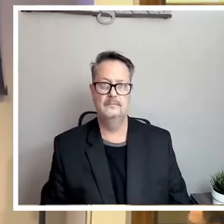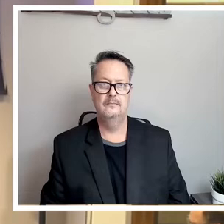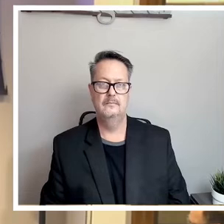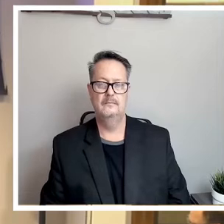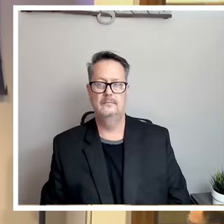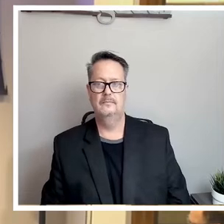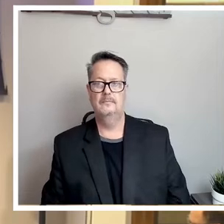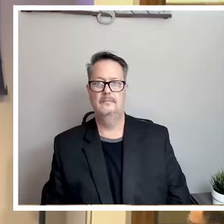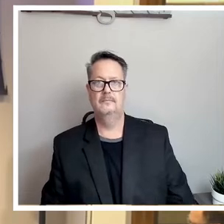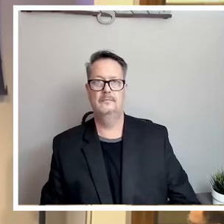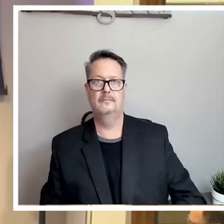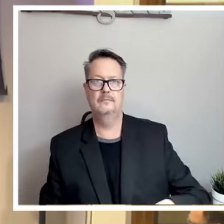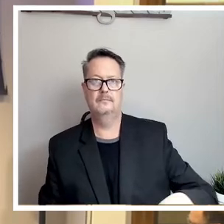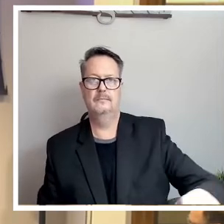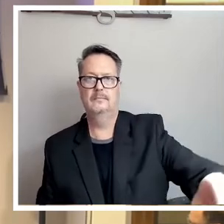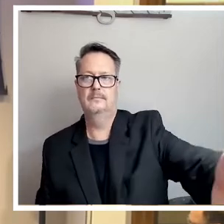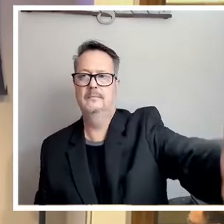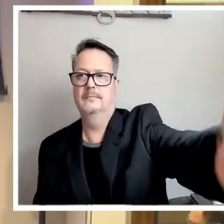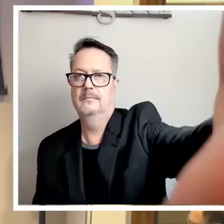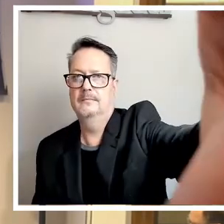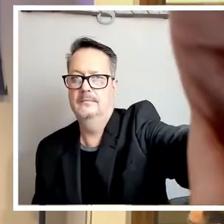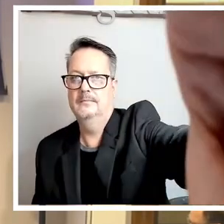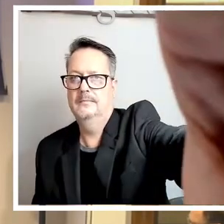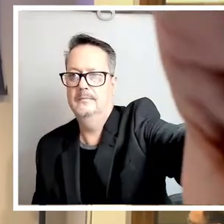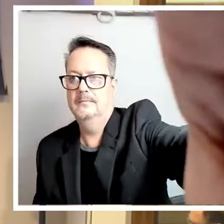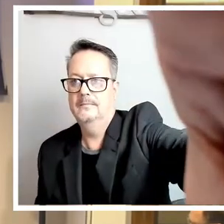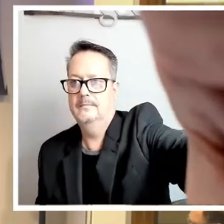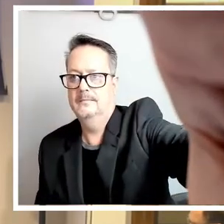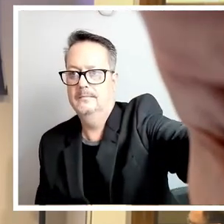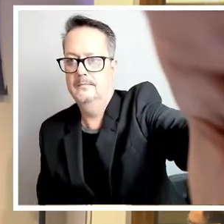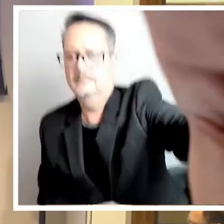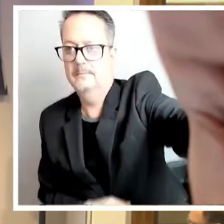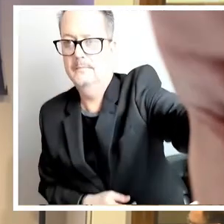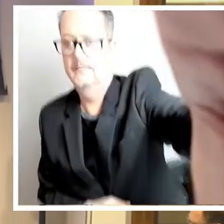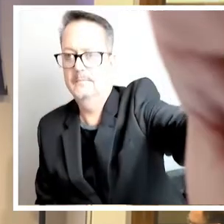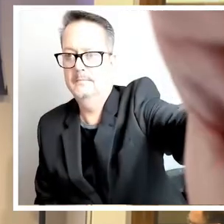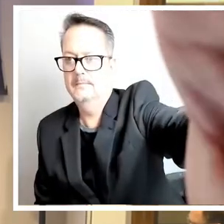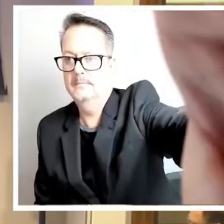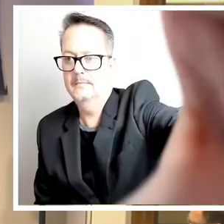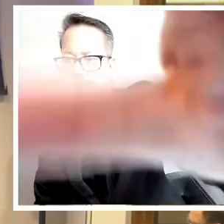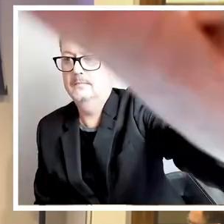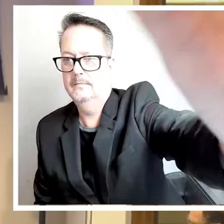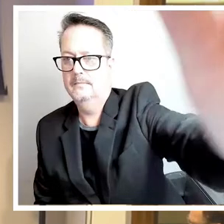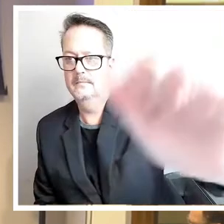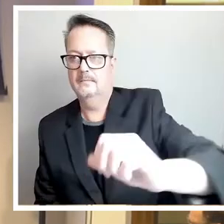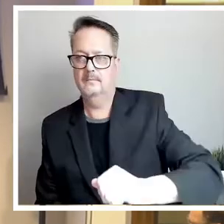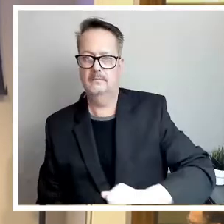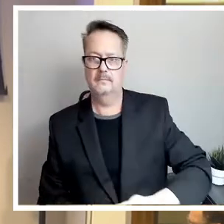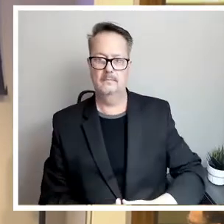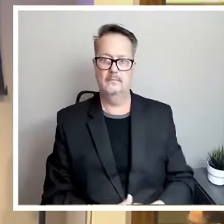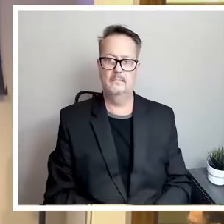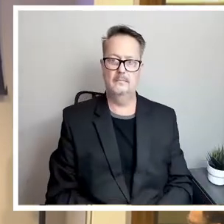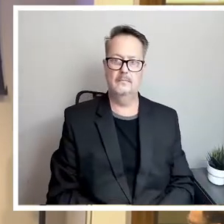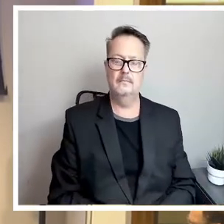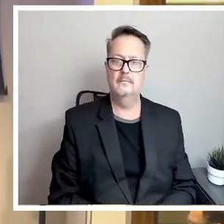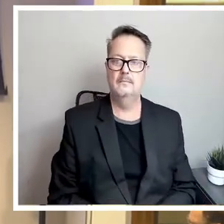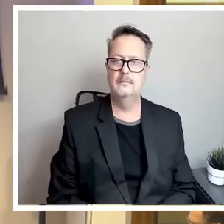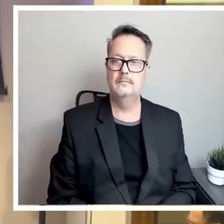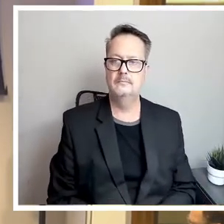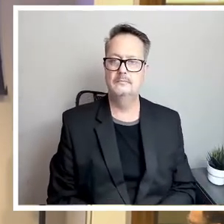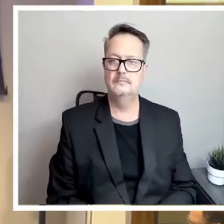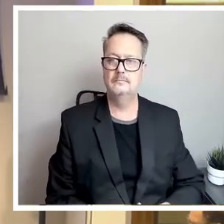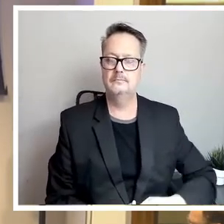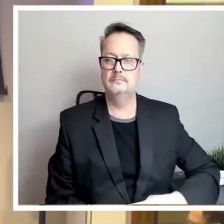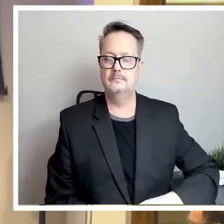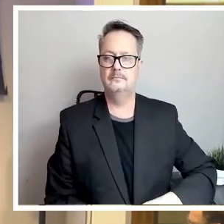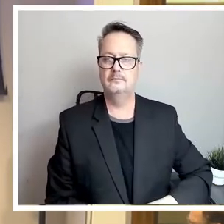-1497. Una grabación de la reunión estará disponible el miércoles en nuestro sitio web